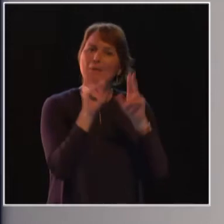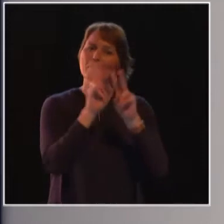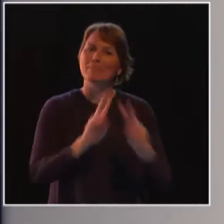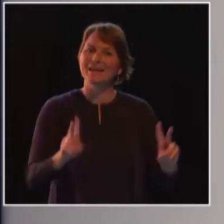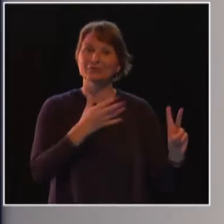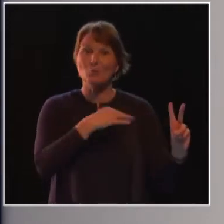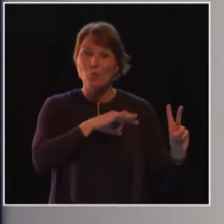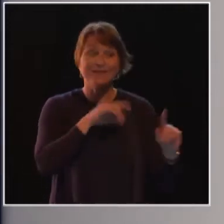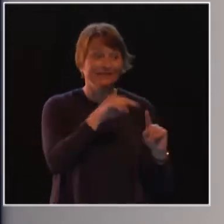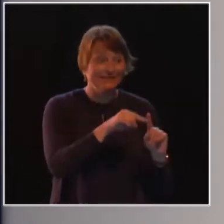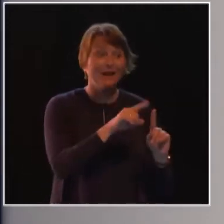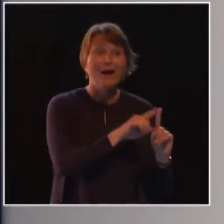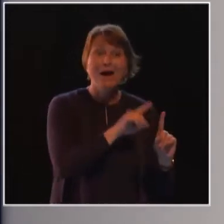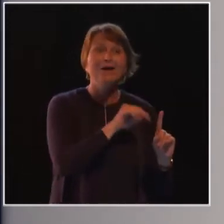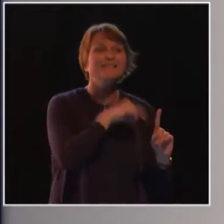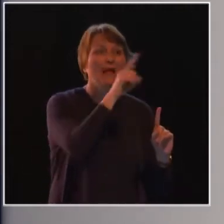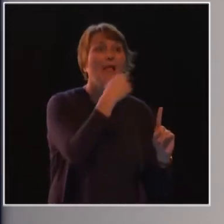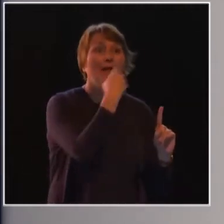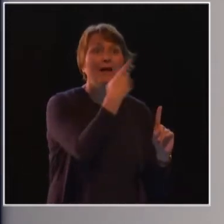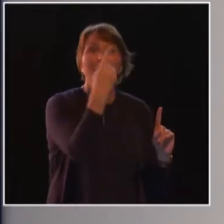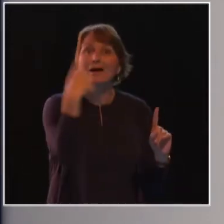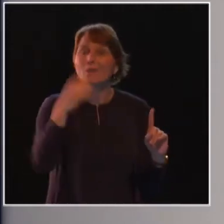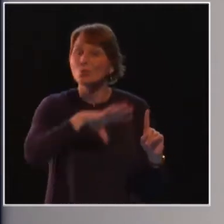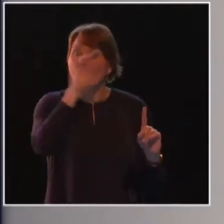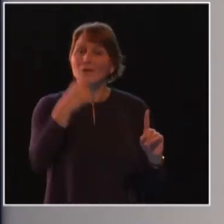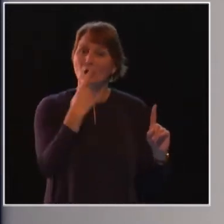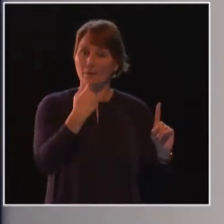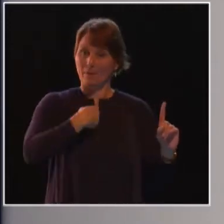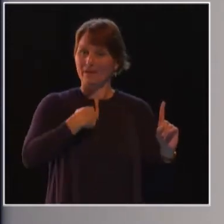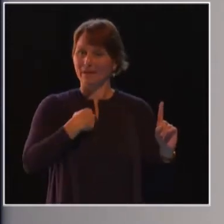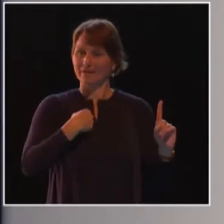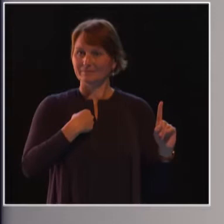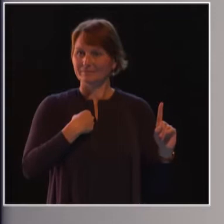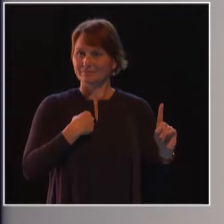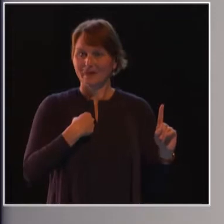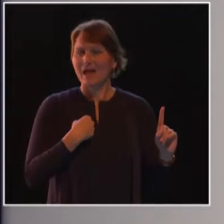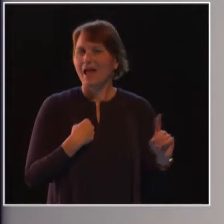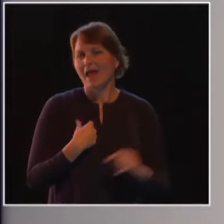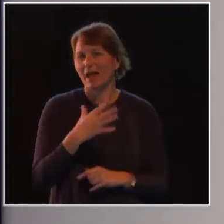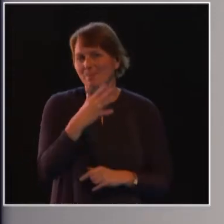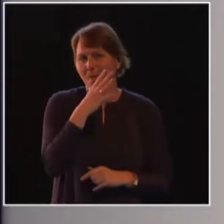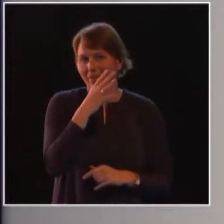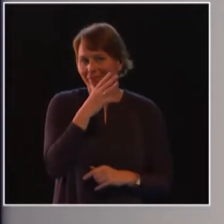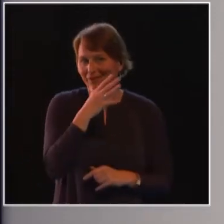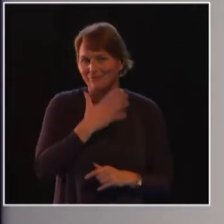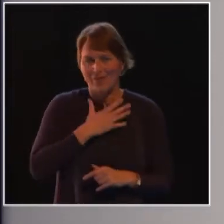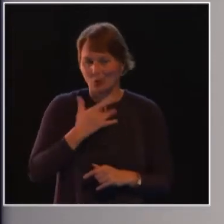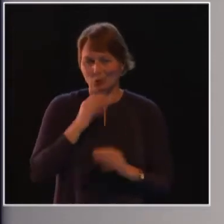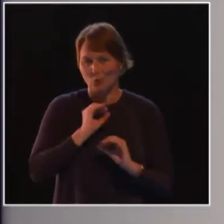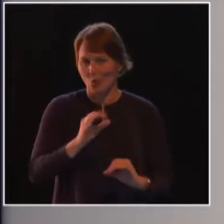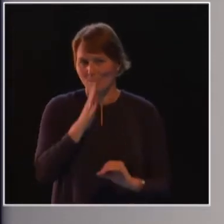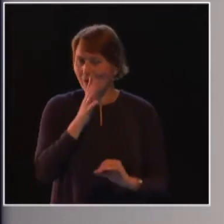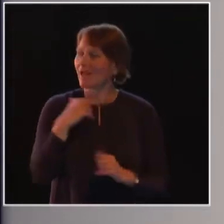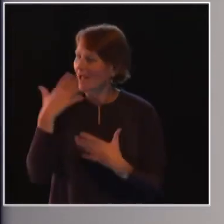been going around the world telling everyone about me and talking about me. I don't feel motherless anymore as a result of that because I have women